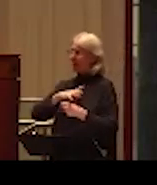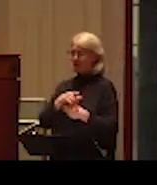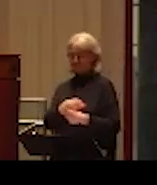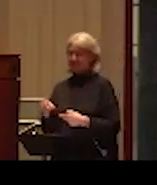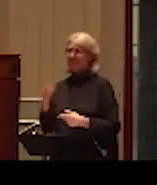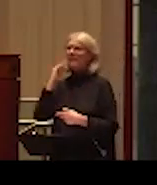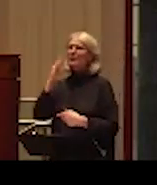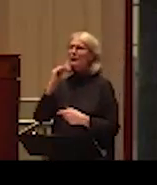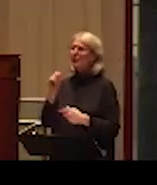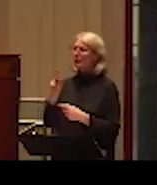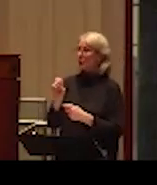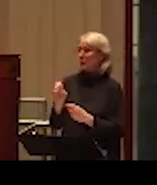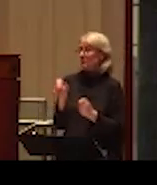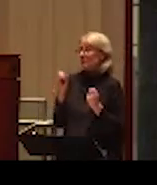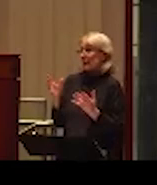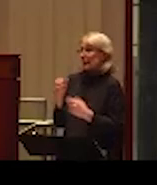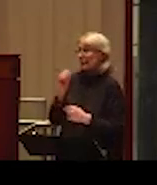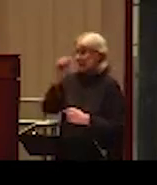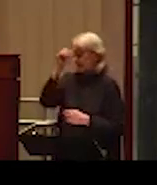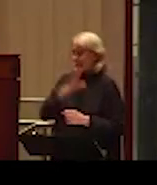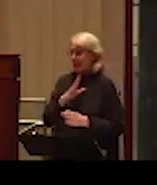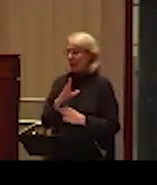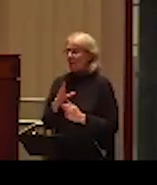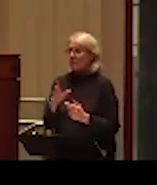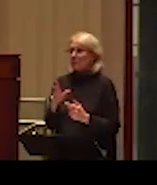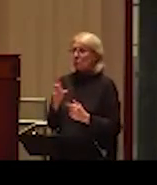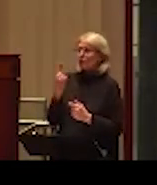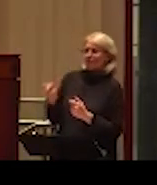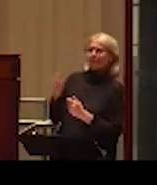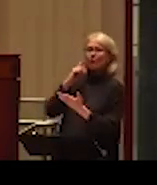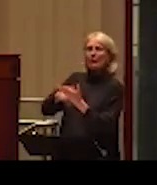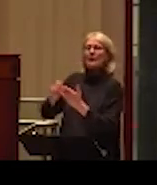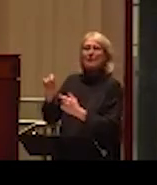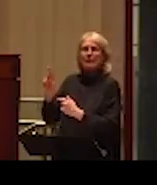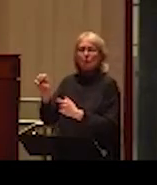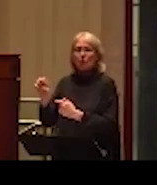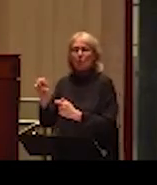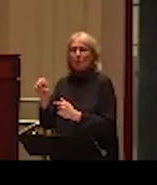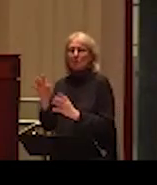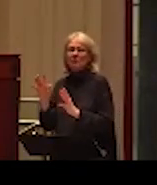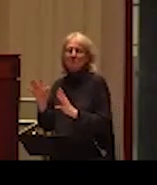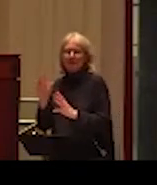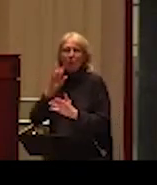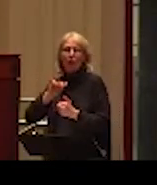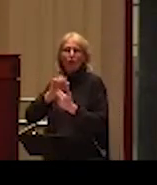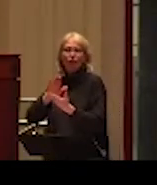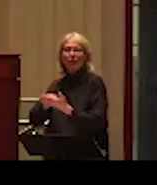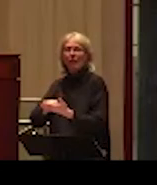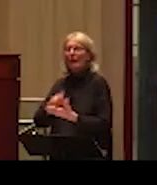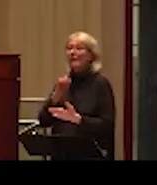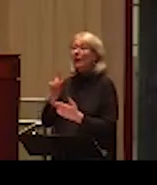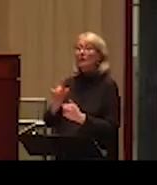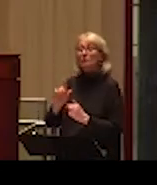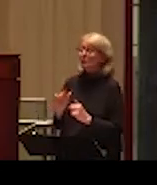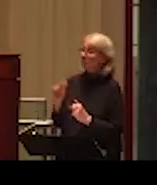many men recognize the signs of abuse. They will deal with this. And this is where I would like to invite Douglas to